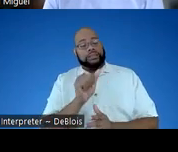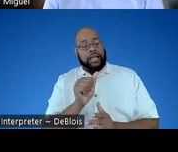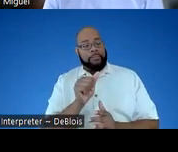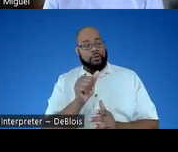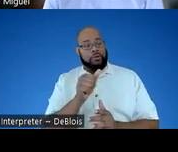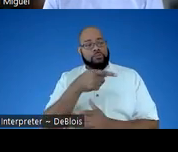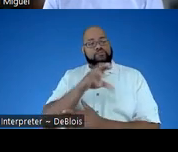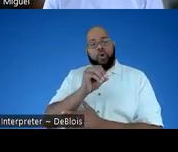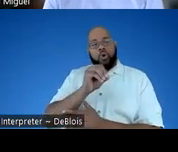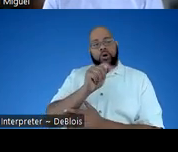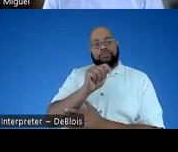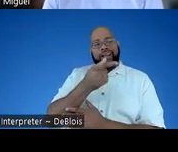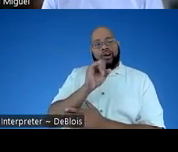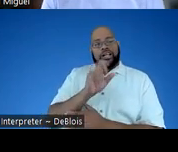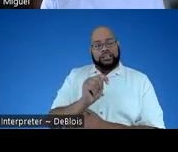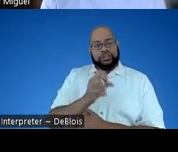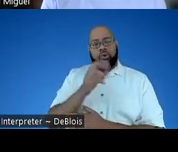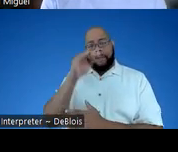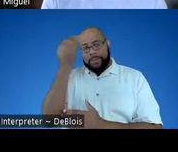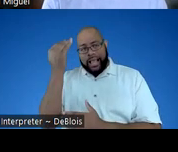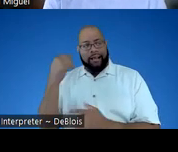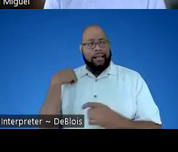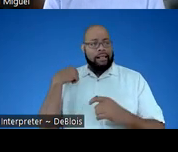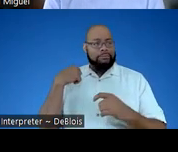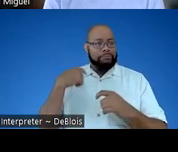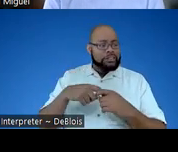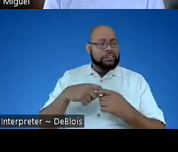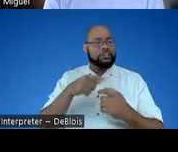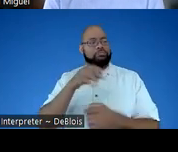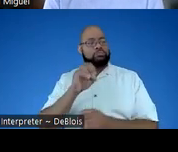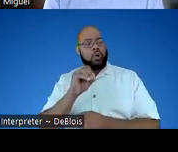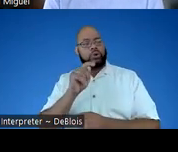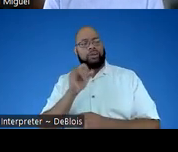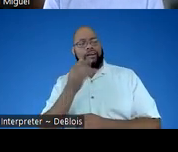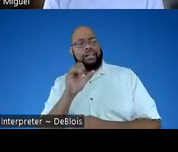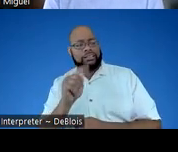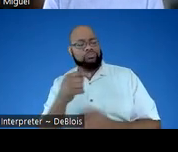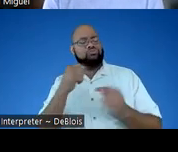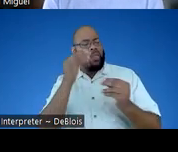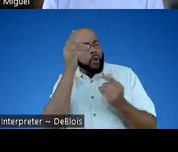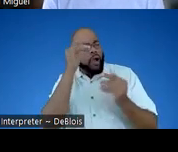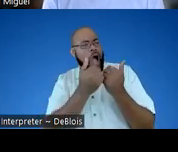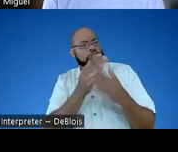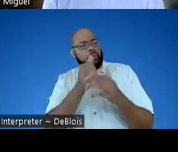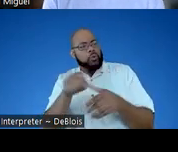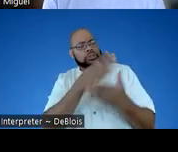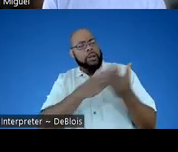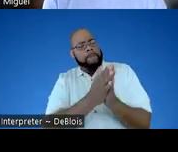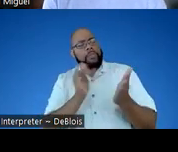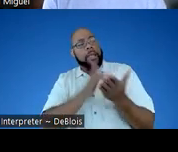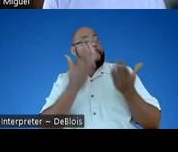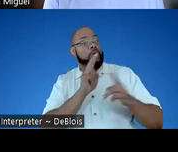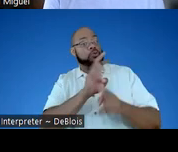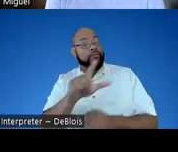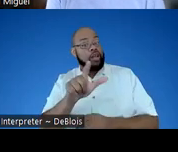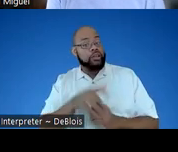or Black or Latin A protagonist. So really trying to be thoughtful about sharing with you some books that might be